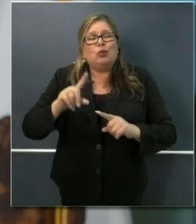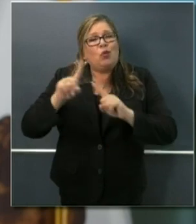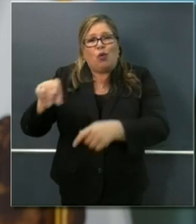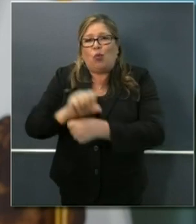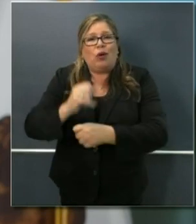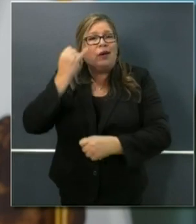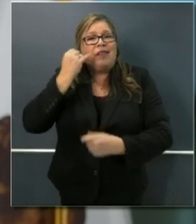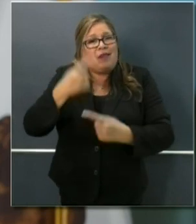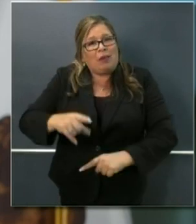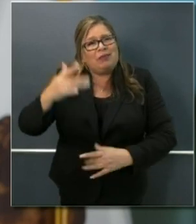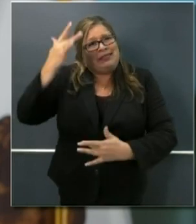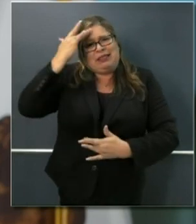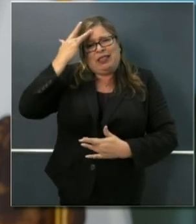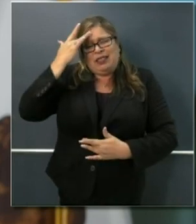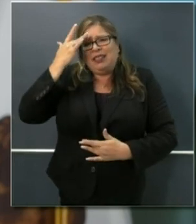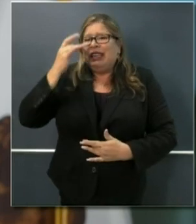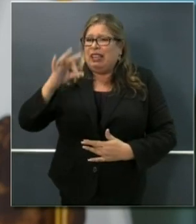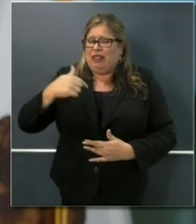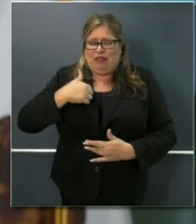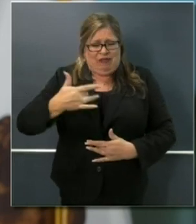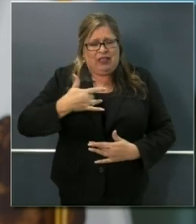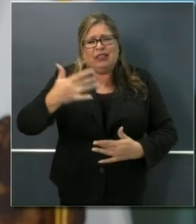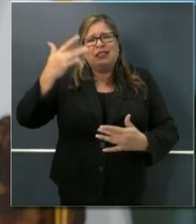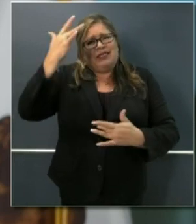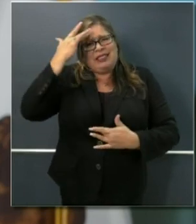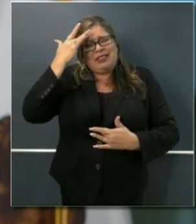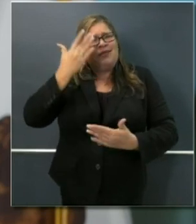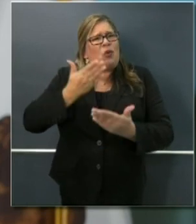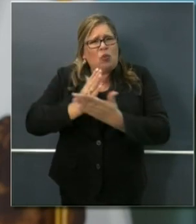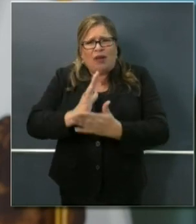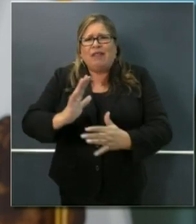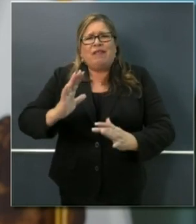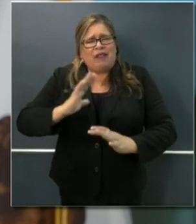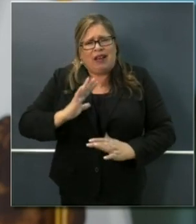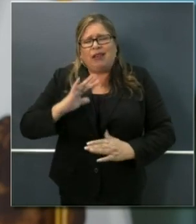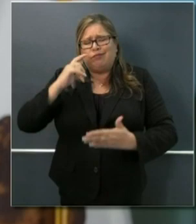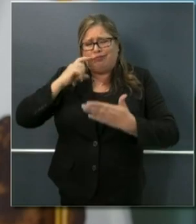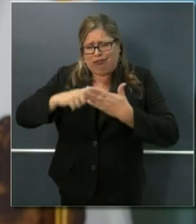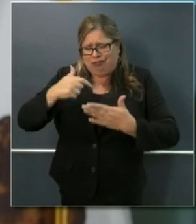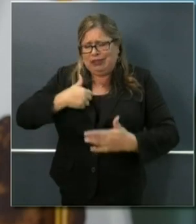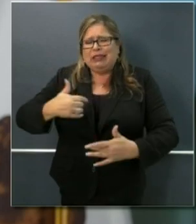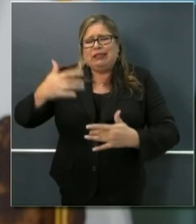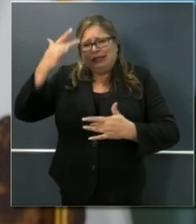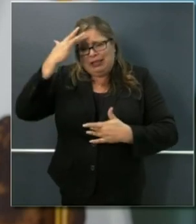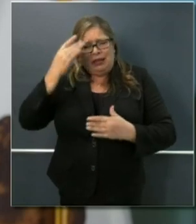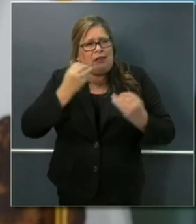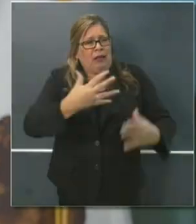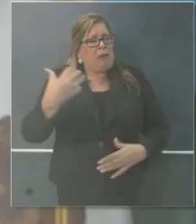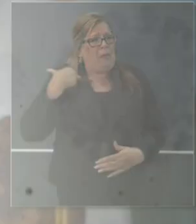to acknowledge it, and it's okay to let your employer know and still know that you're going to get a supplemental paycheck.